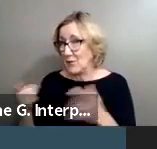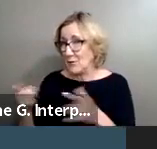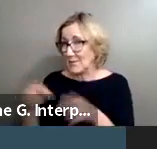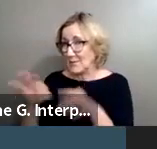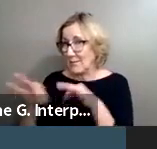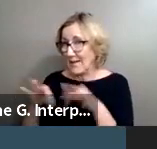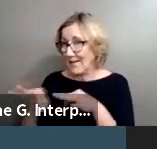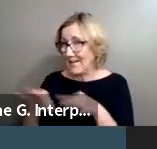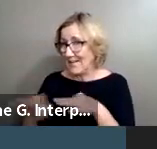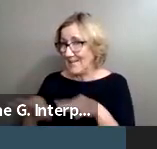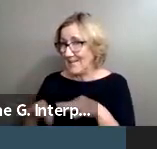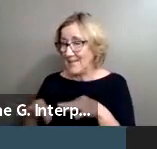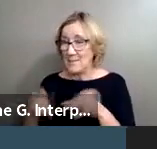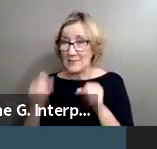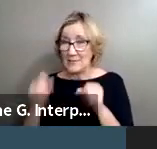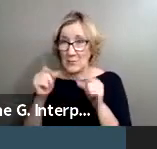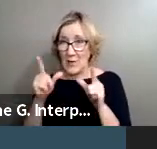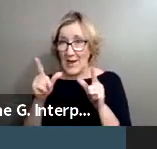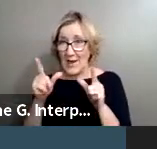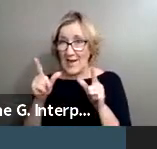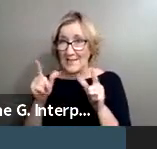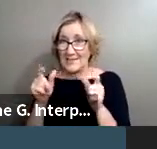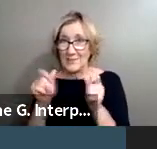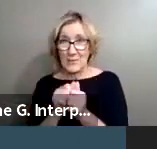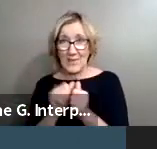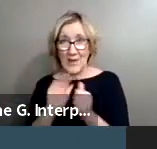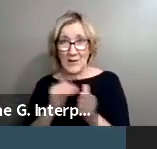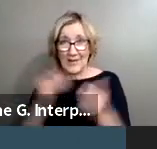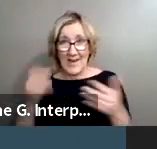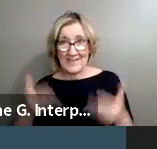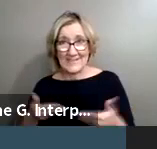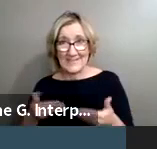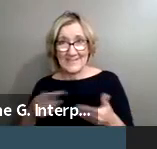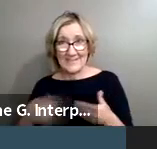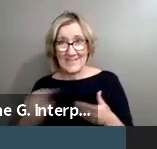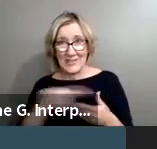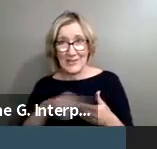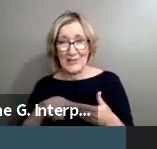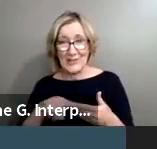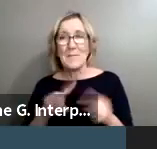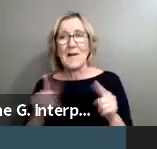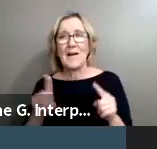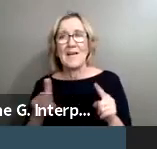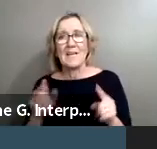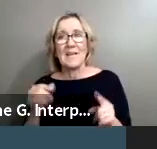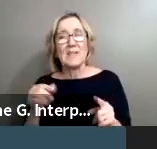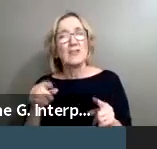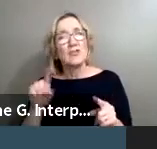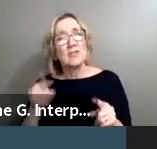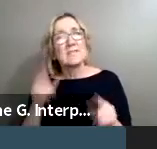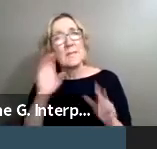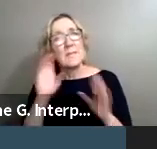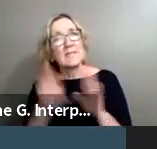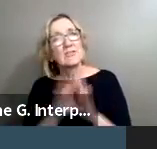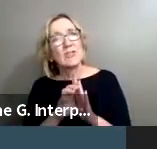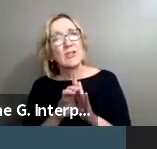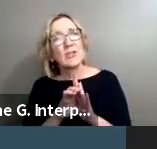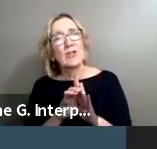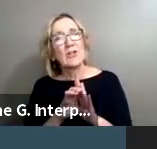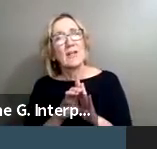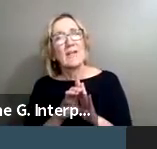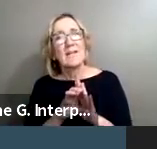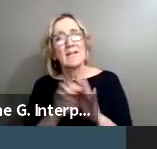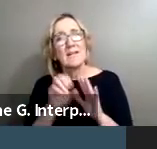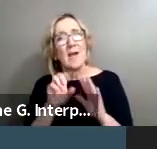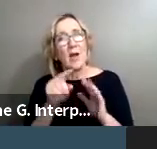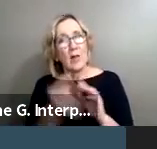surprised with the guest. But even looking at this picture with no context, no story, like we really emphasize story is super important.